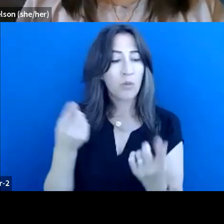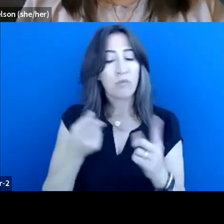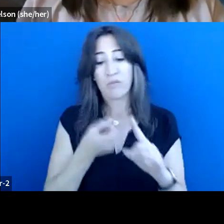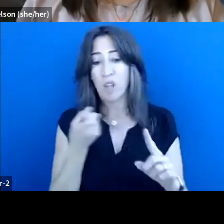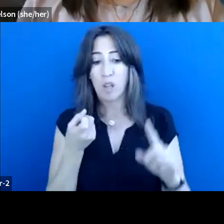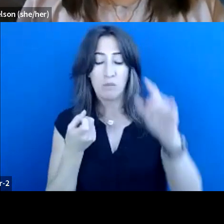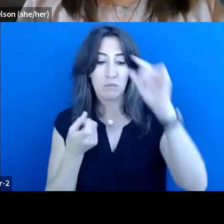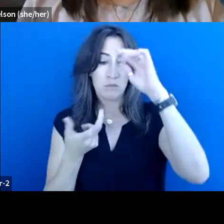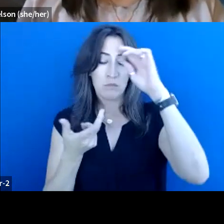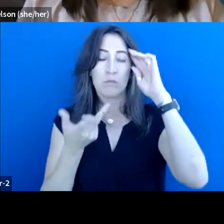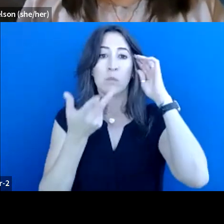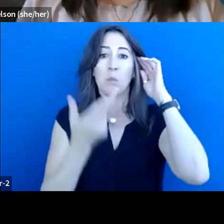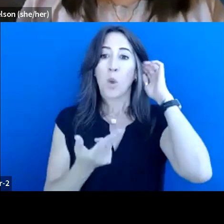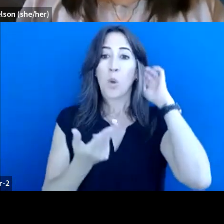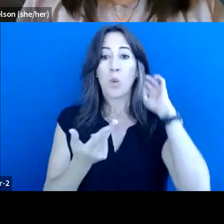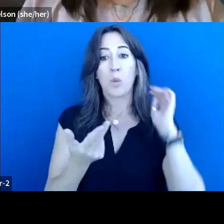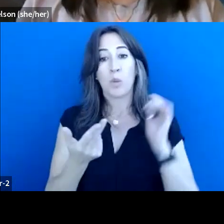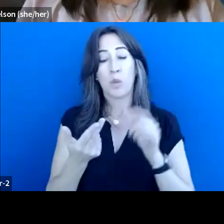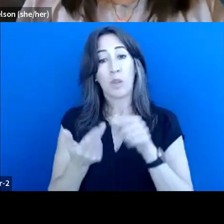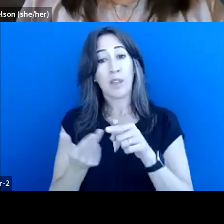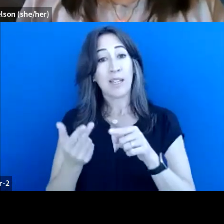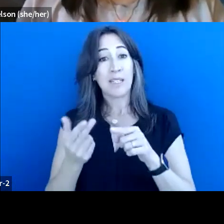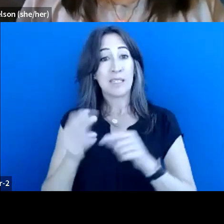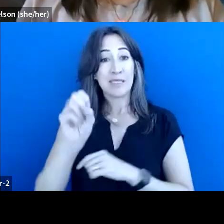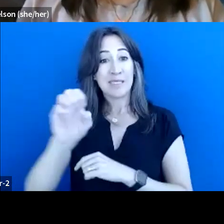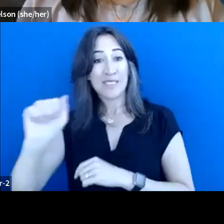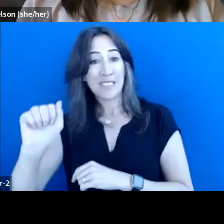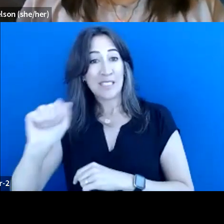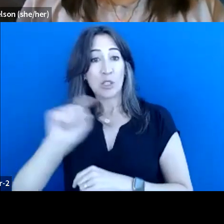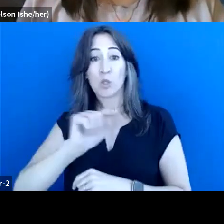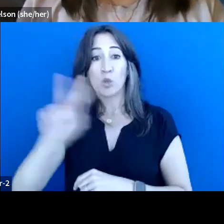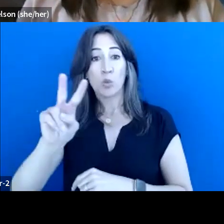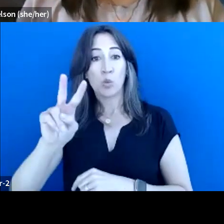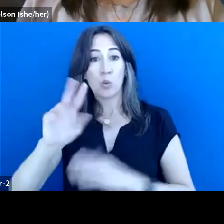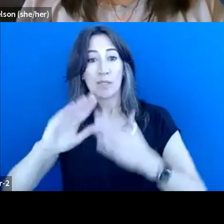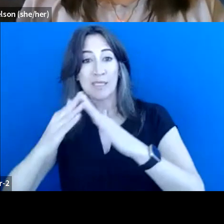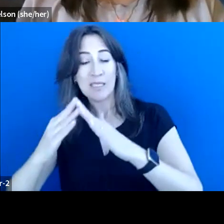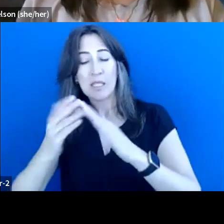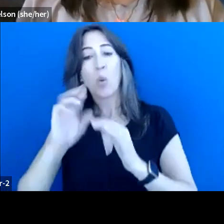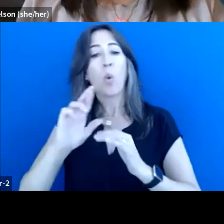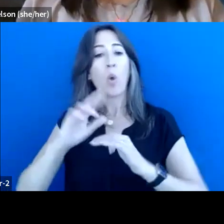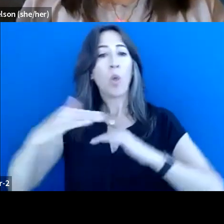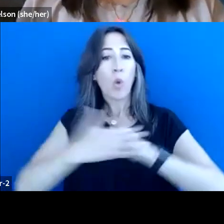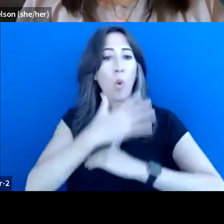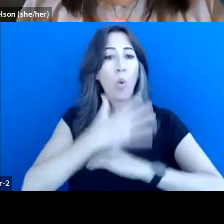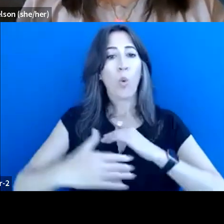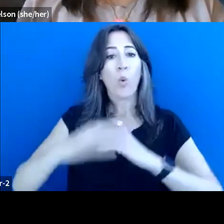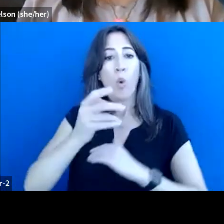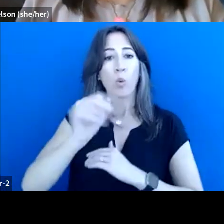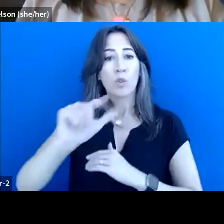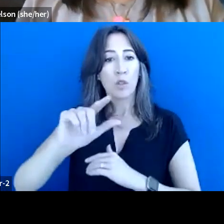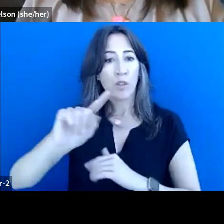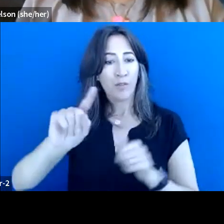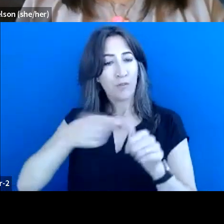uh, both, uh, either the sea, the sea to city or coastal first nations. Uh, maybe I want to direct this towards, you know, Christine